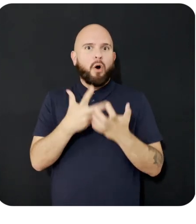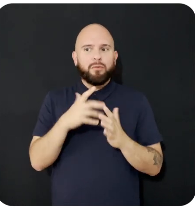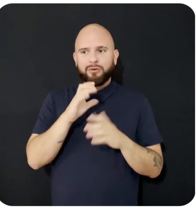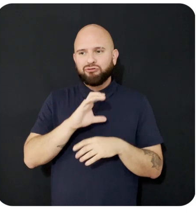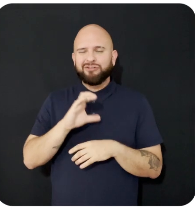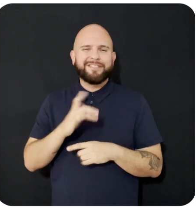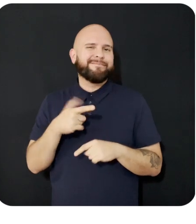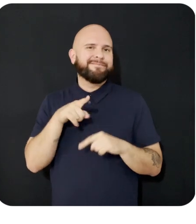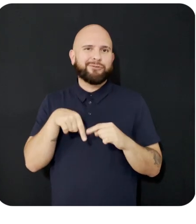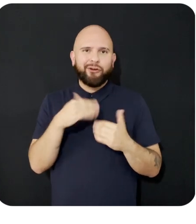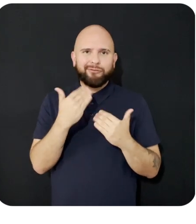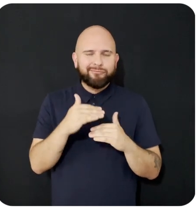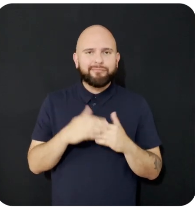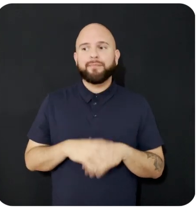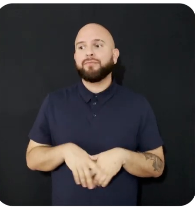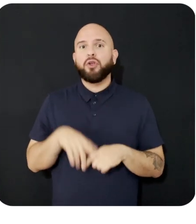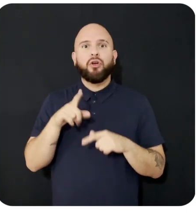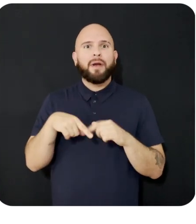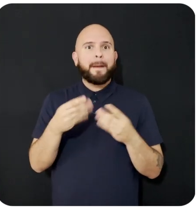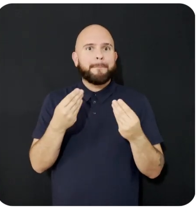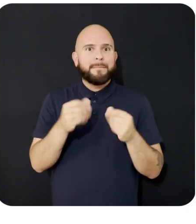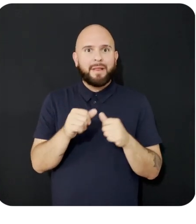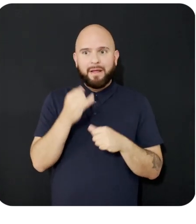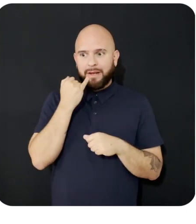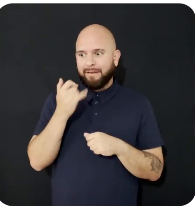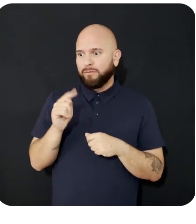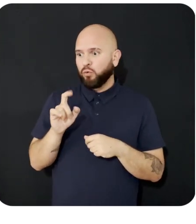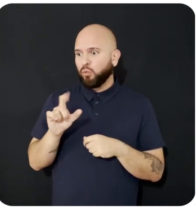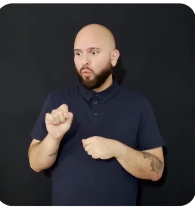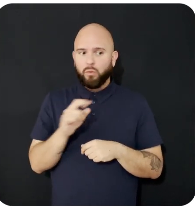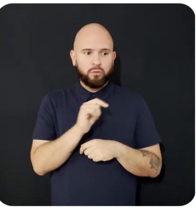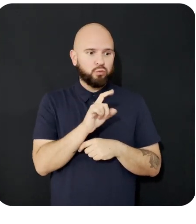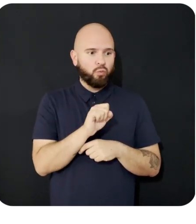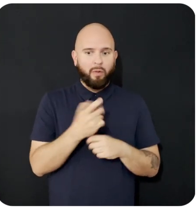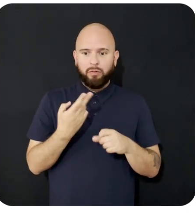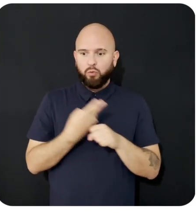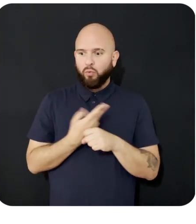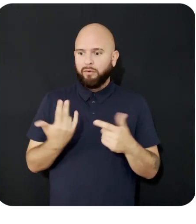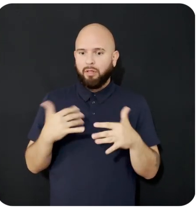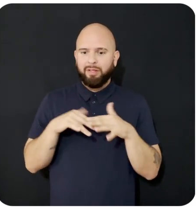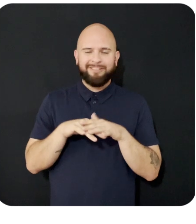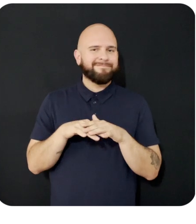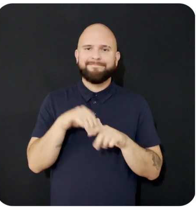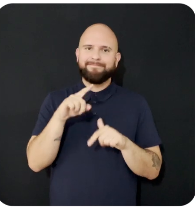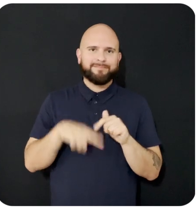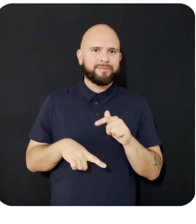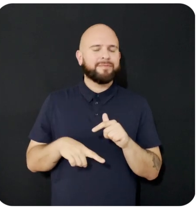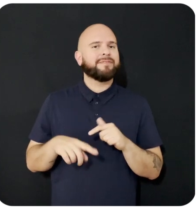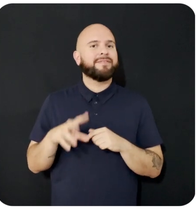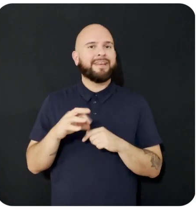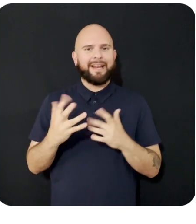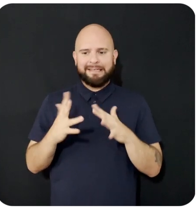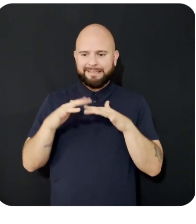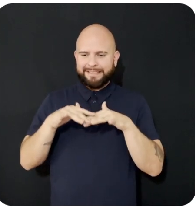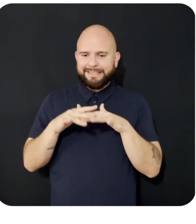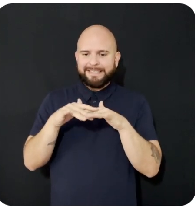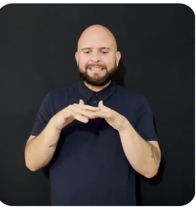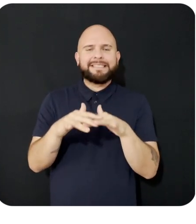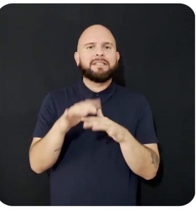able to support blending of the results from multiple tools natively, and not interweaving multiple tools in a multi-step manner.